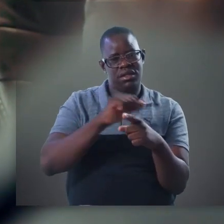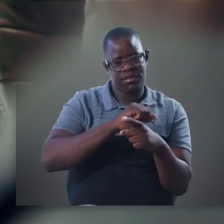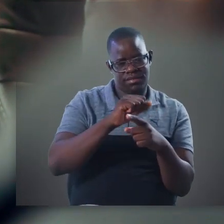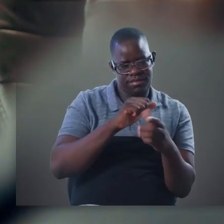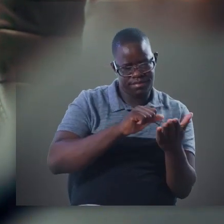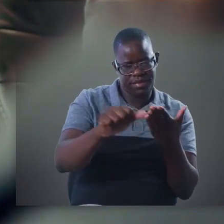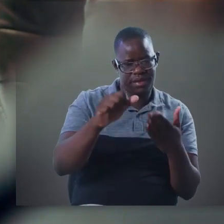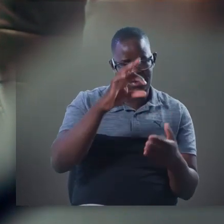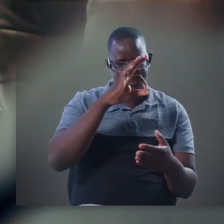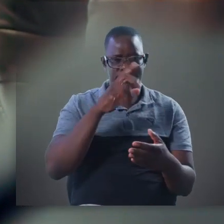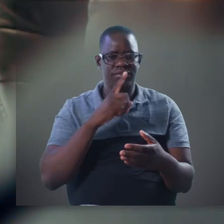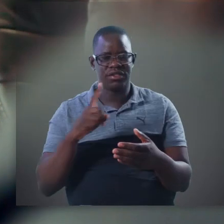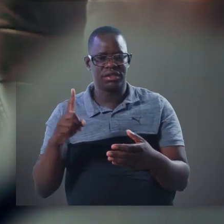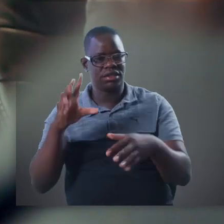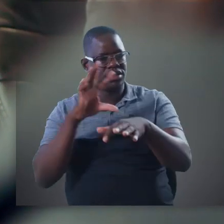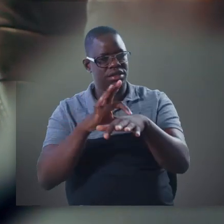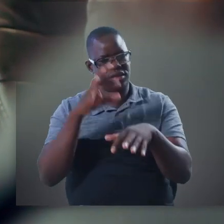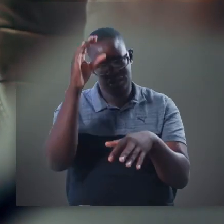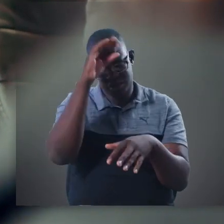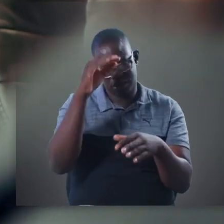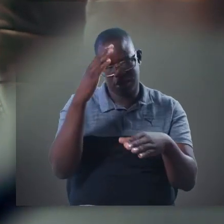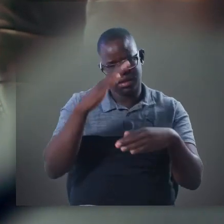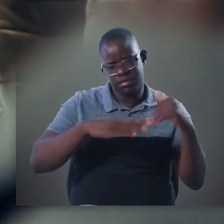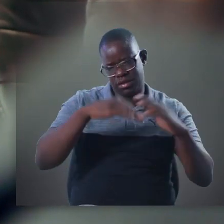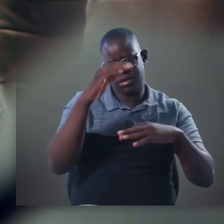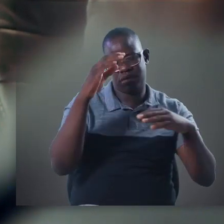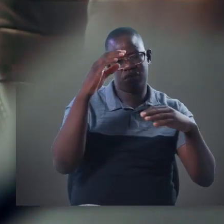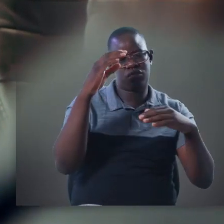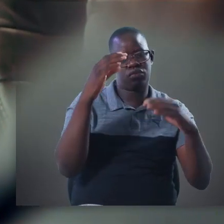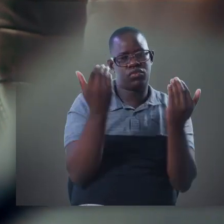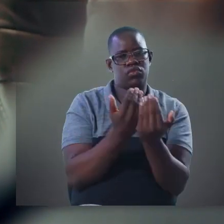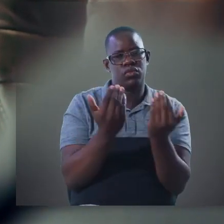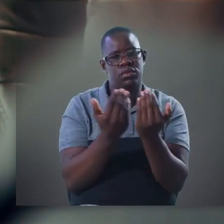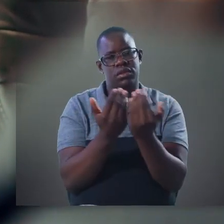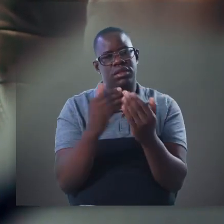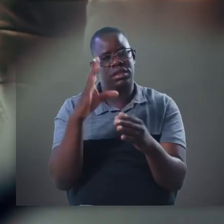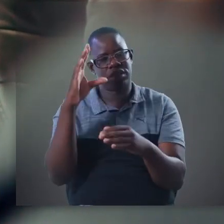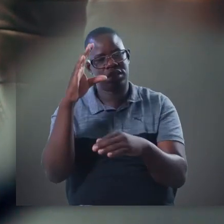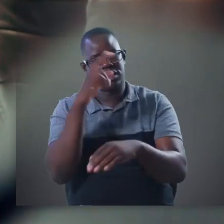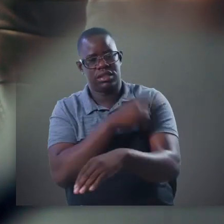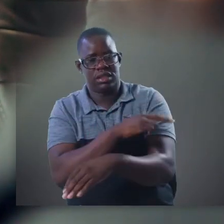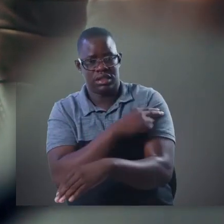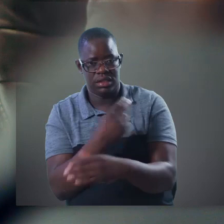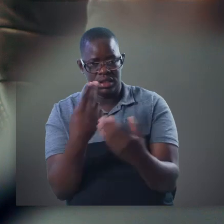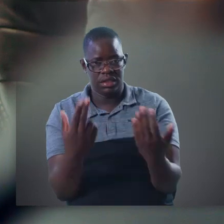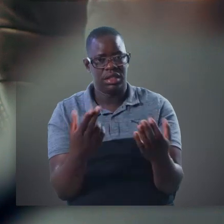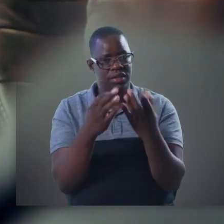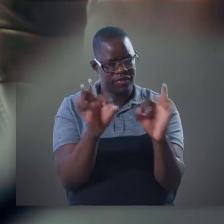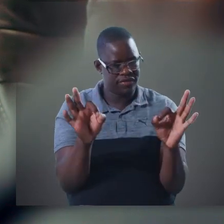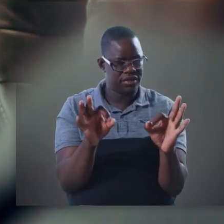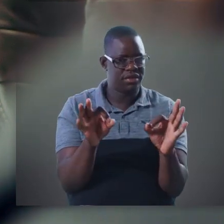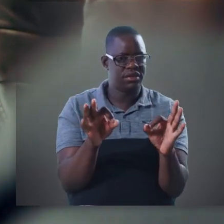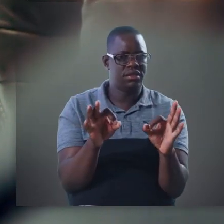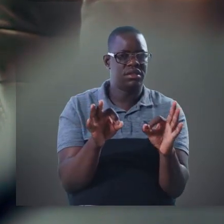education, semi-free healthcare, and it also trains and pays for teachers, nurses, and doctors. And it also builds schools and